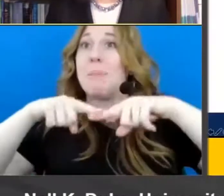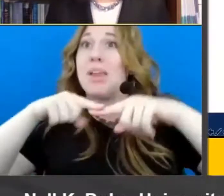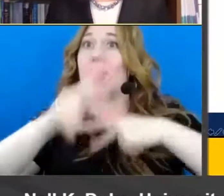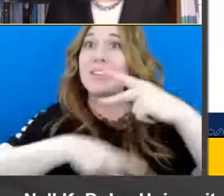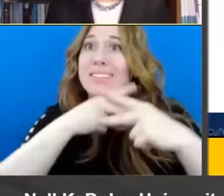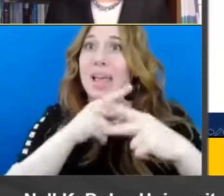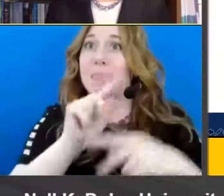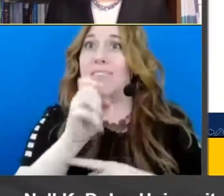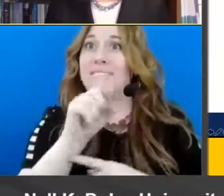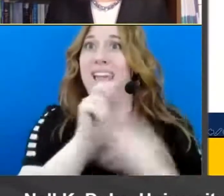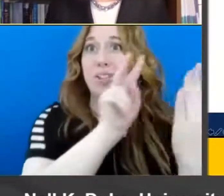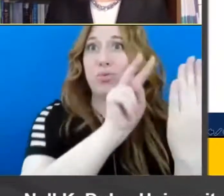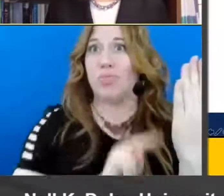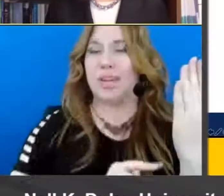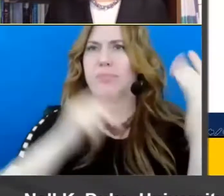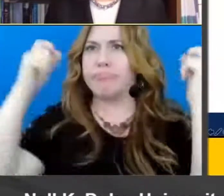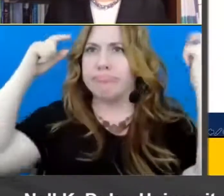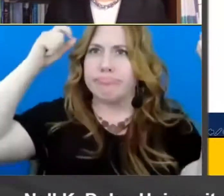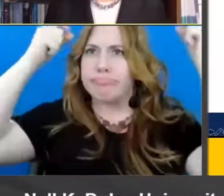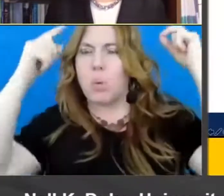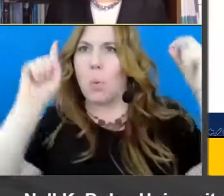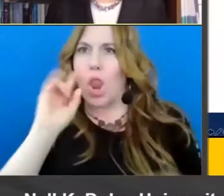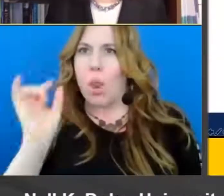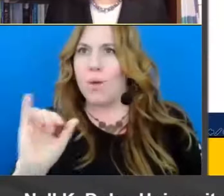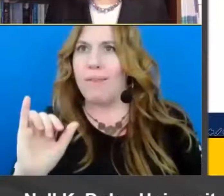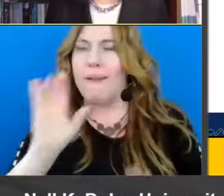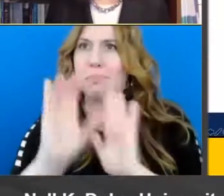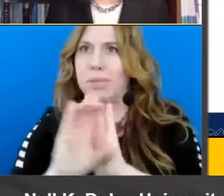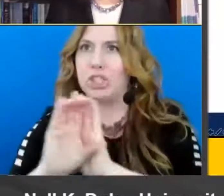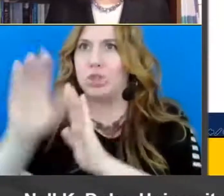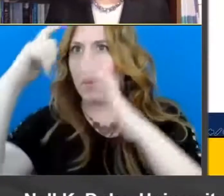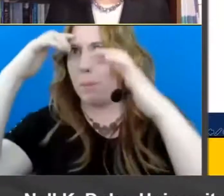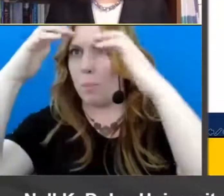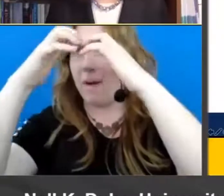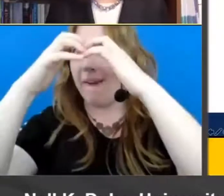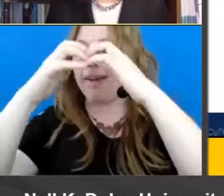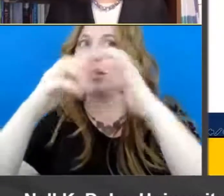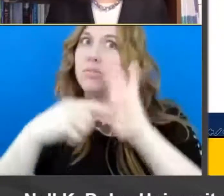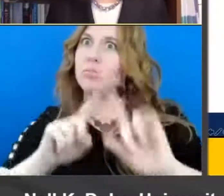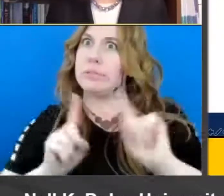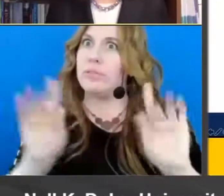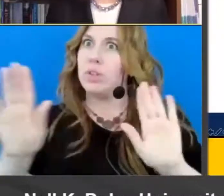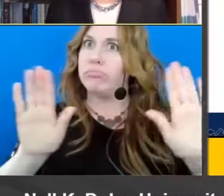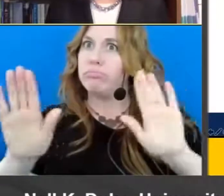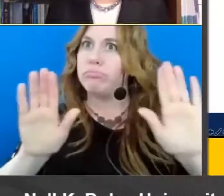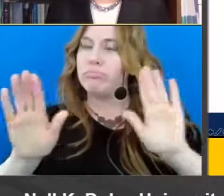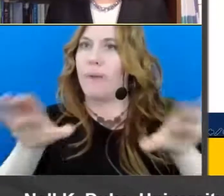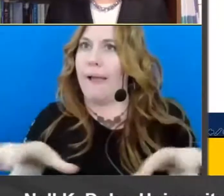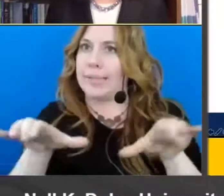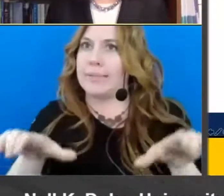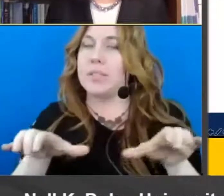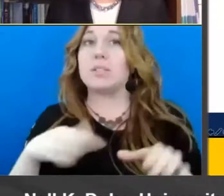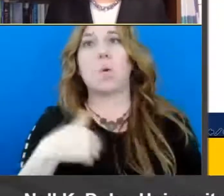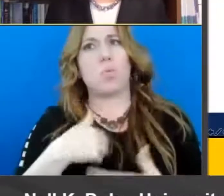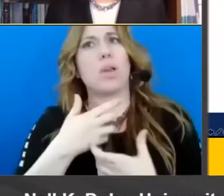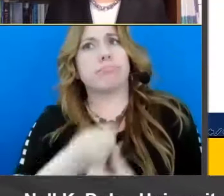and um was able you to show uh that there were differences in brain activities so we can be really confident that